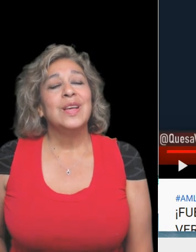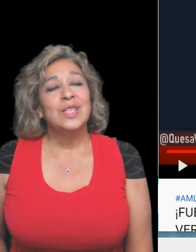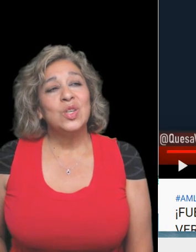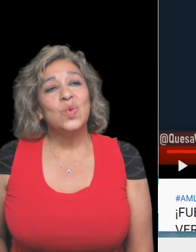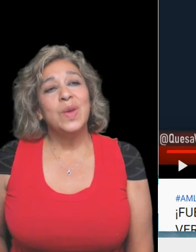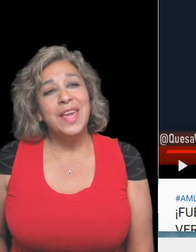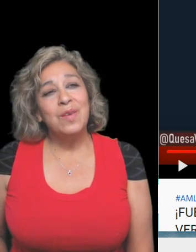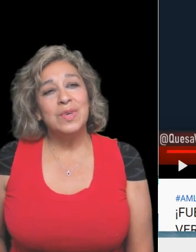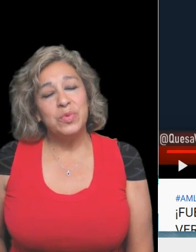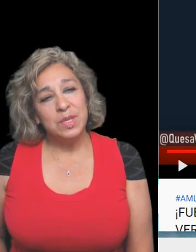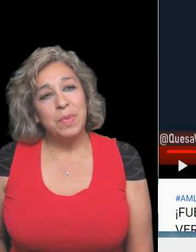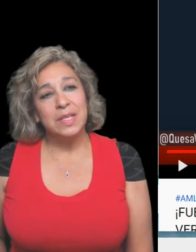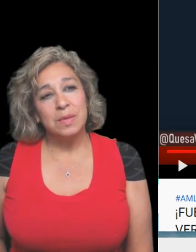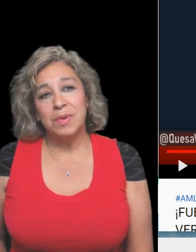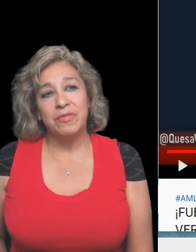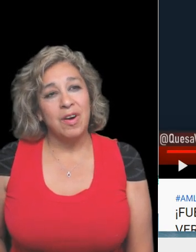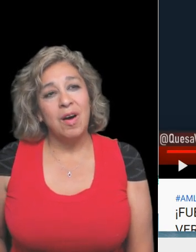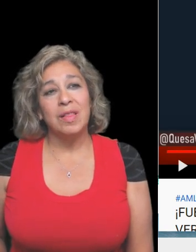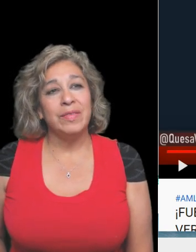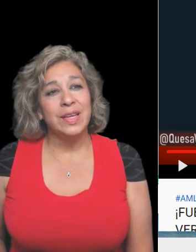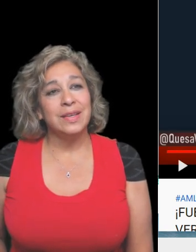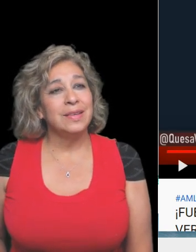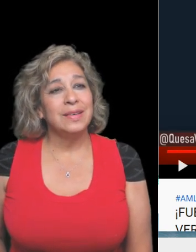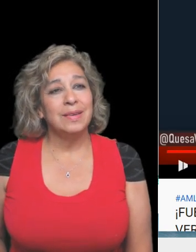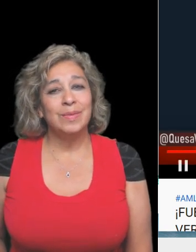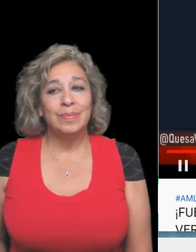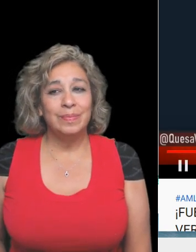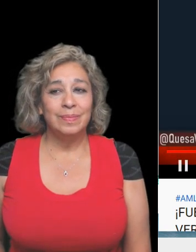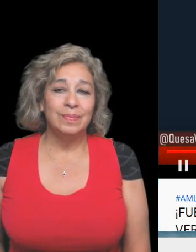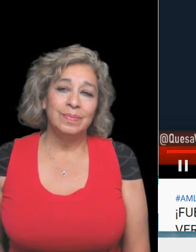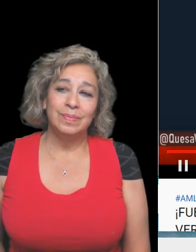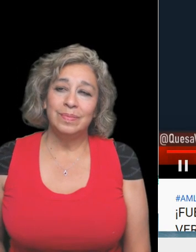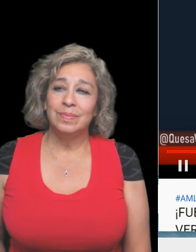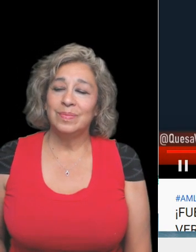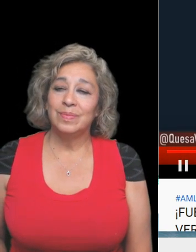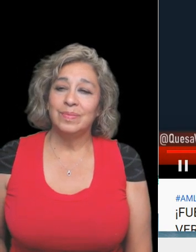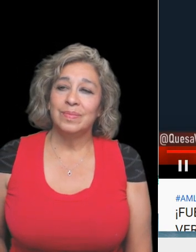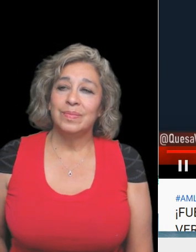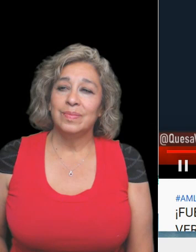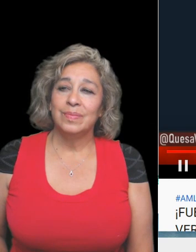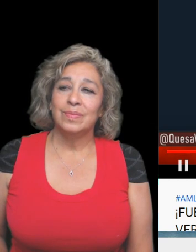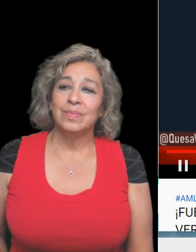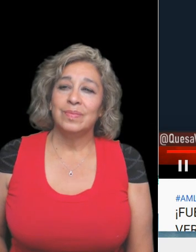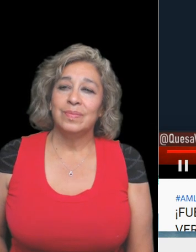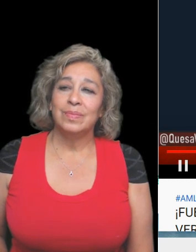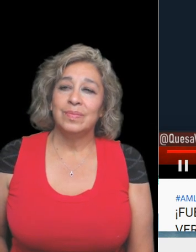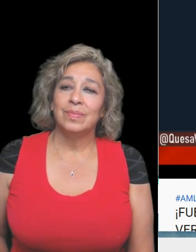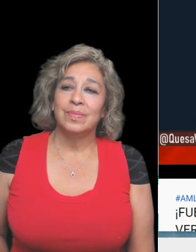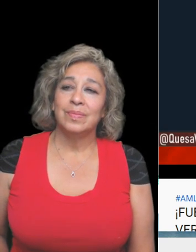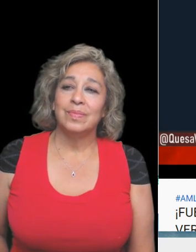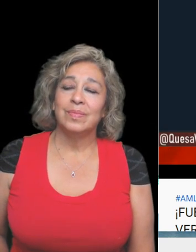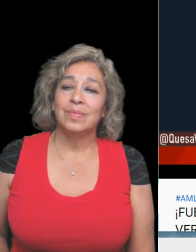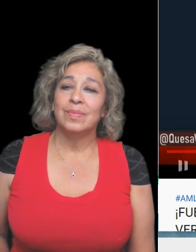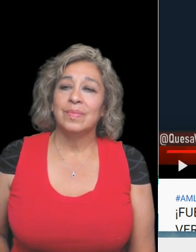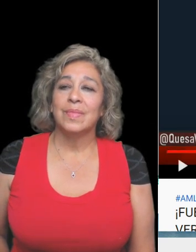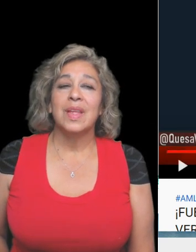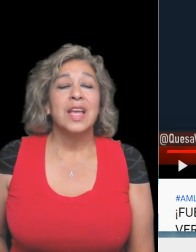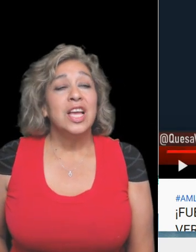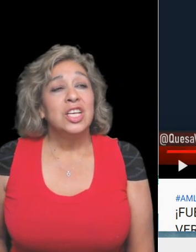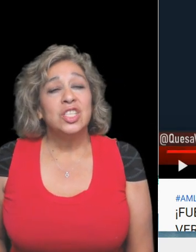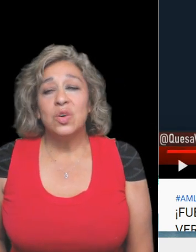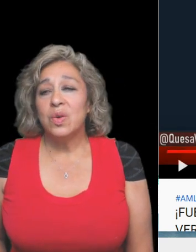So he was responsible for all of it. De aquí mismo hay una nota que dice propone iniciativa privada subir.